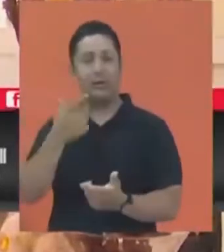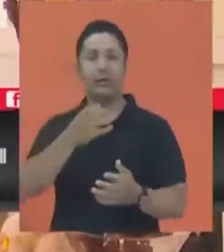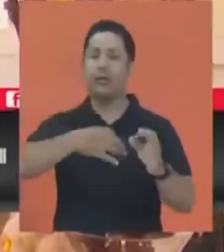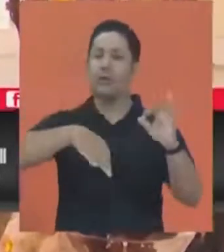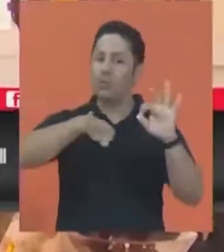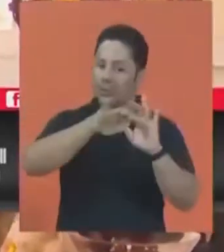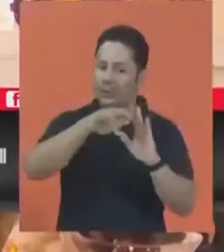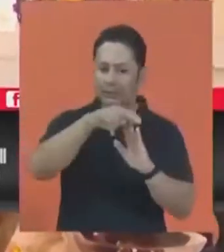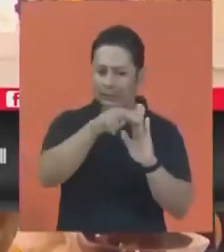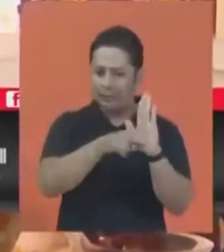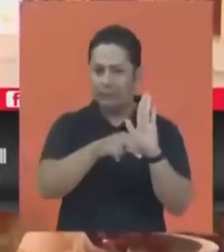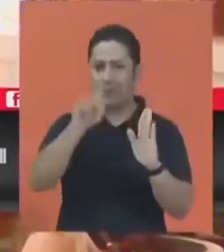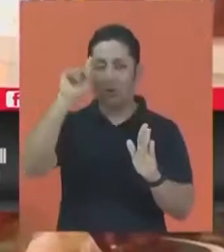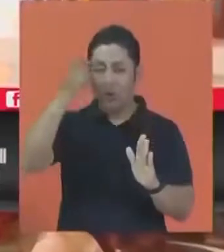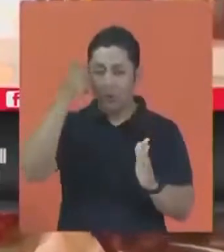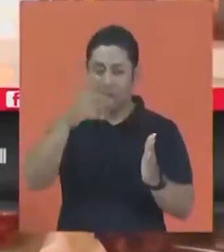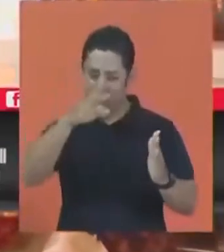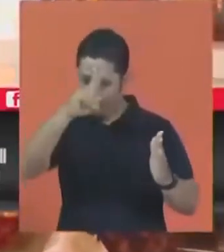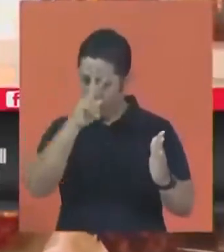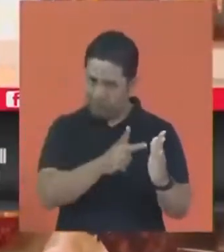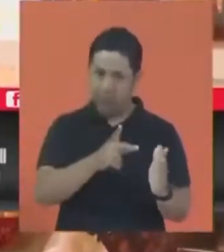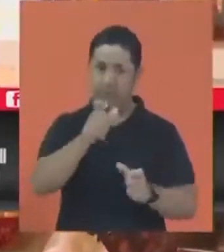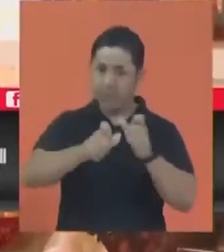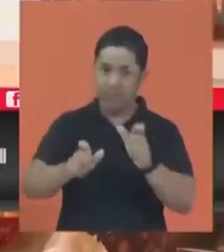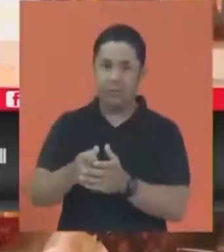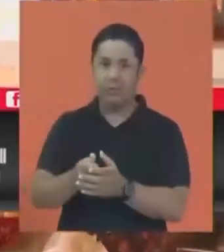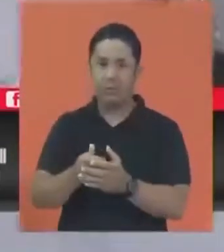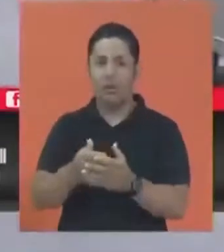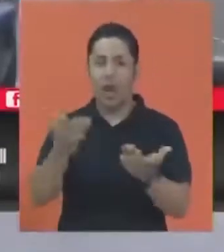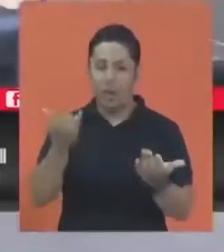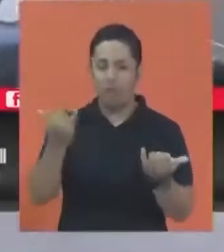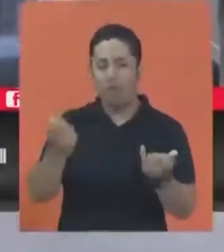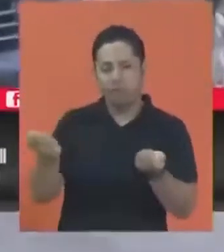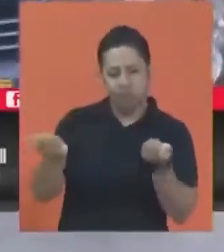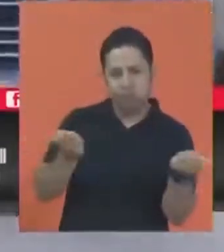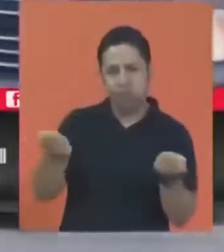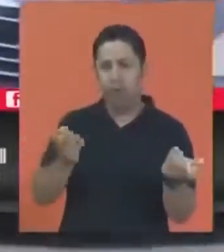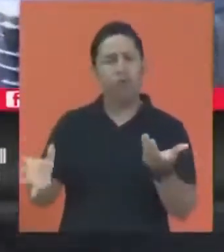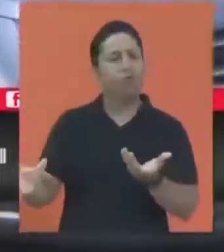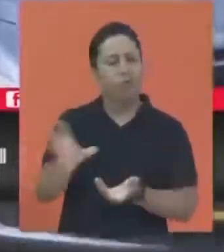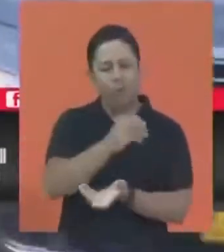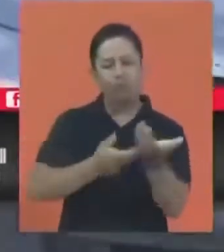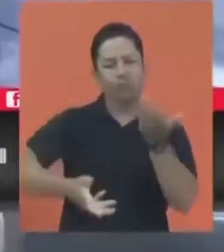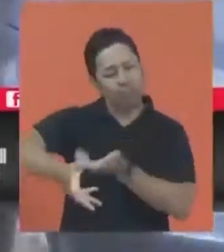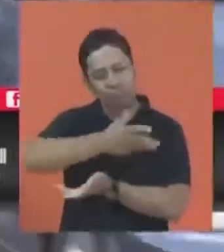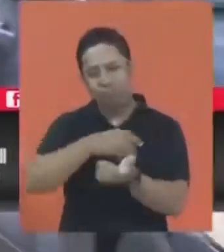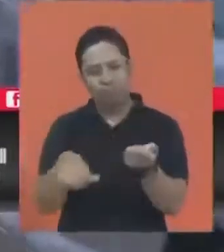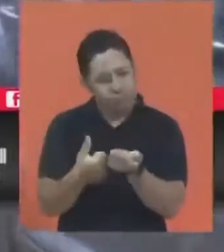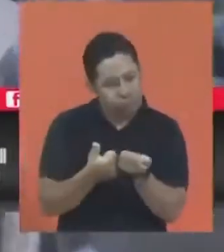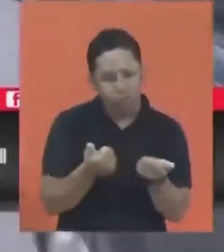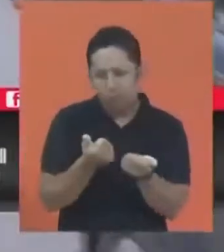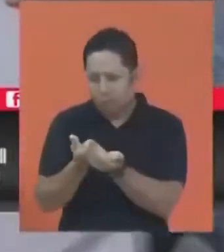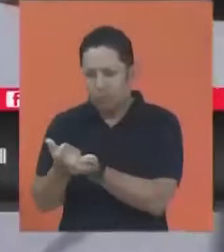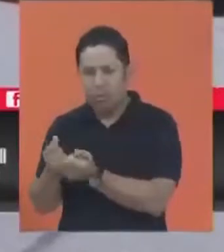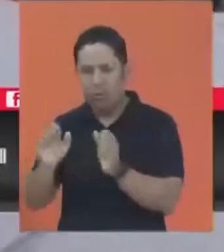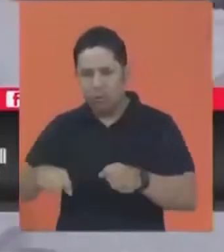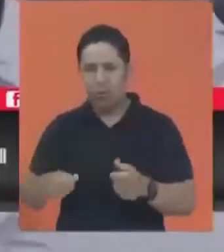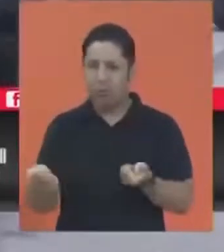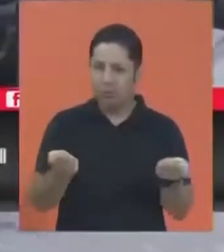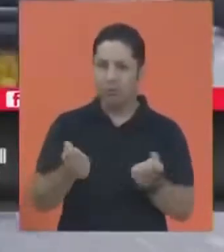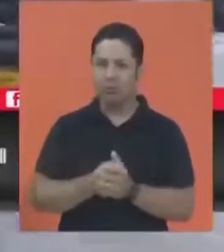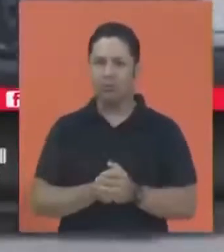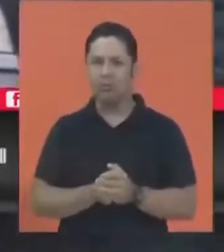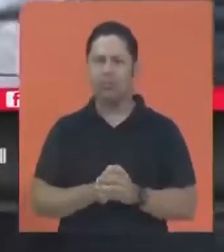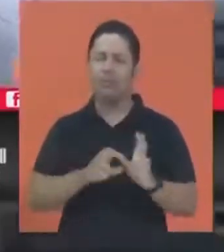referred to the importance of abiding by the measures adopted by the government, pointing out that this situation can be controlled with the cooperation of the